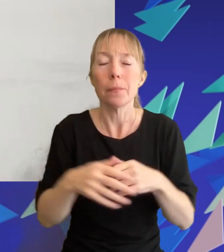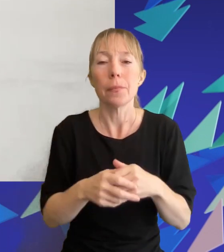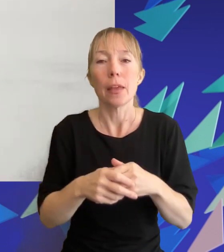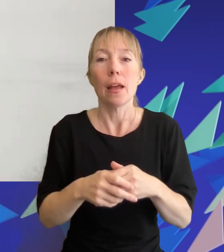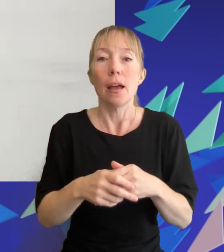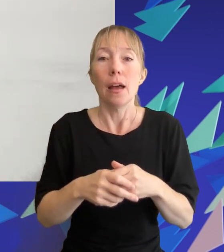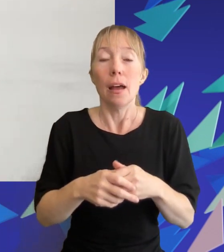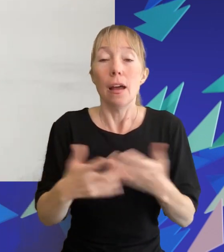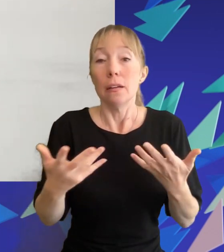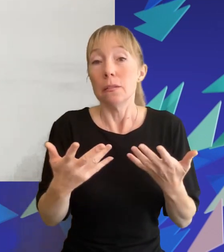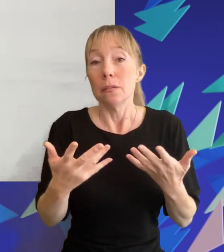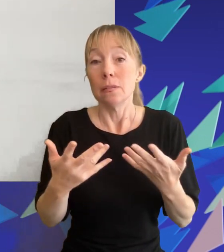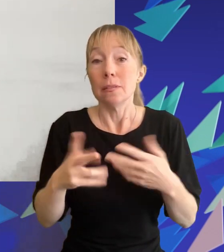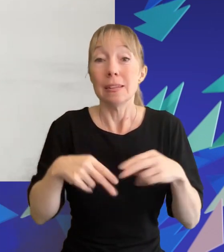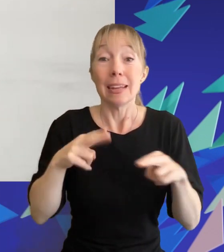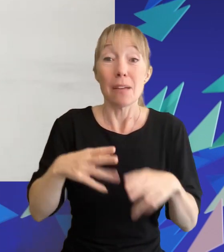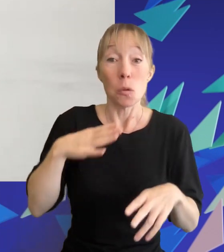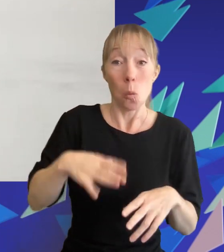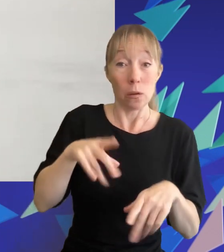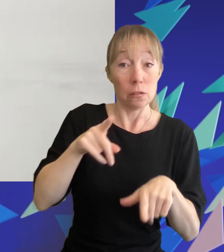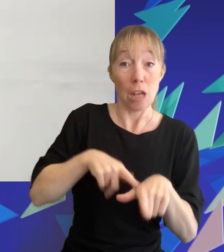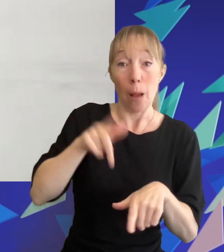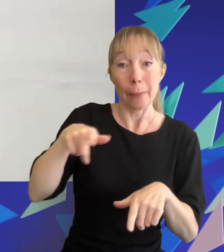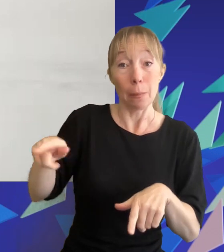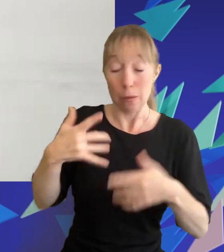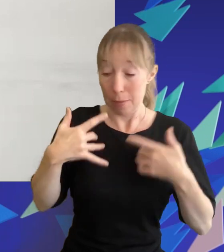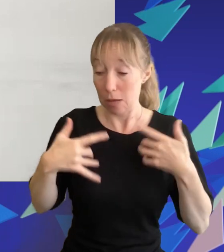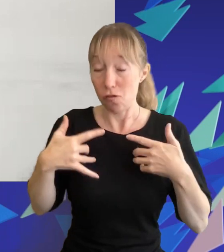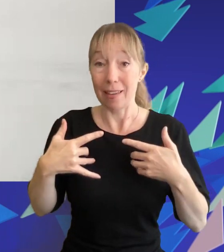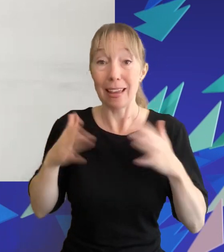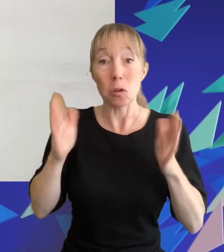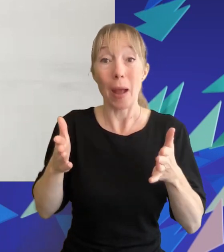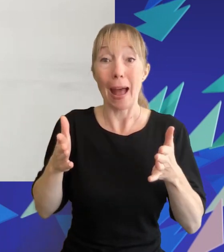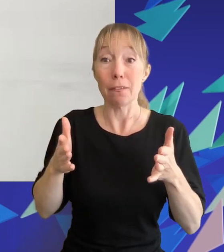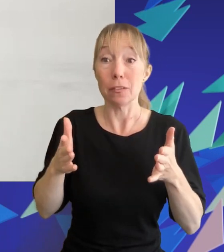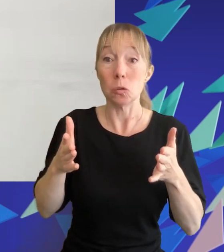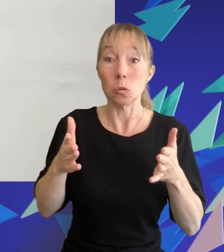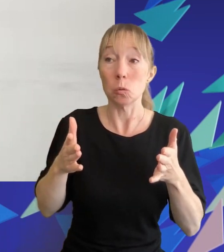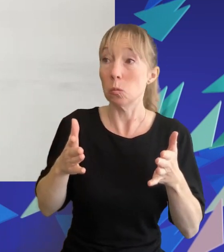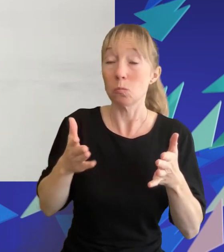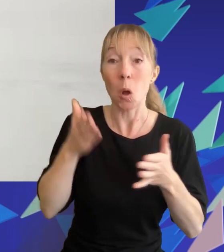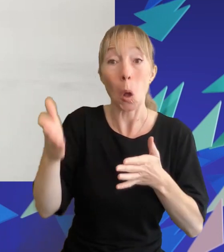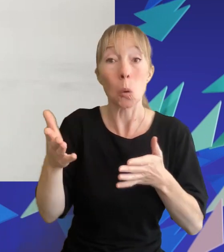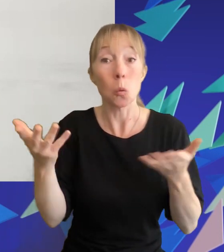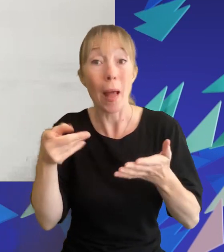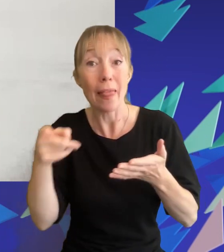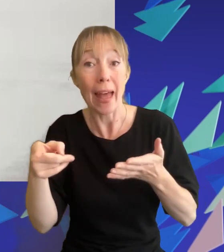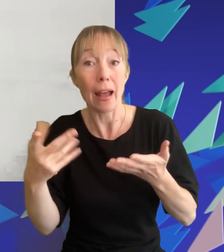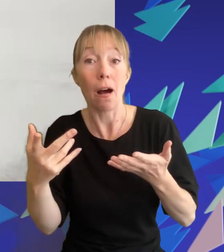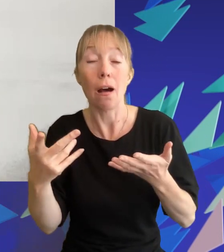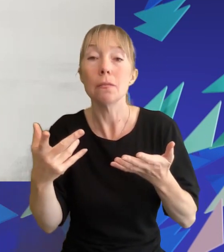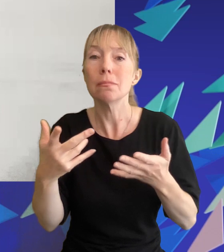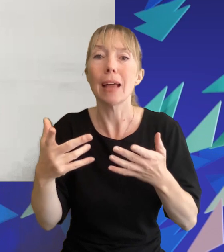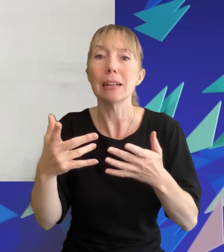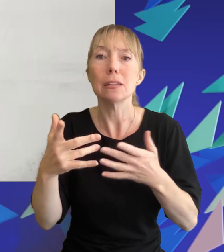with anything if you want youth to be interested in it you need to go where they are which is social media and the platforms have changed over